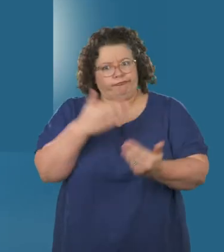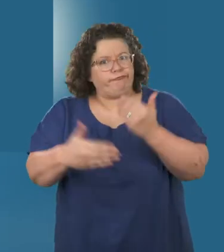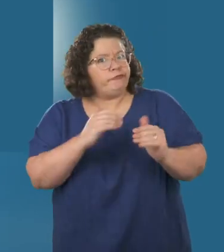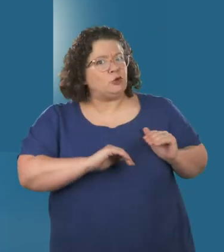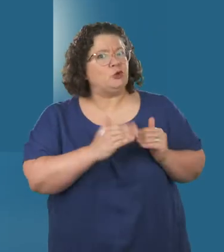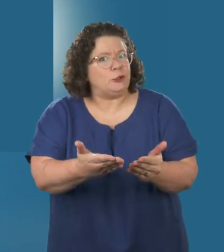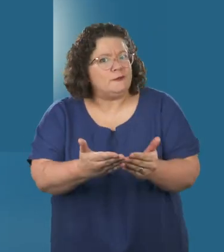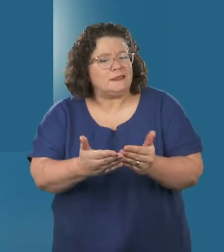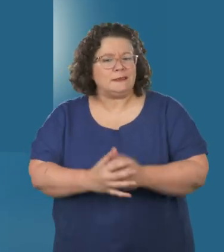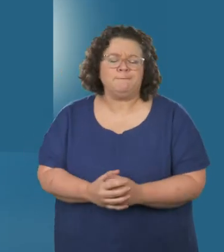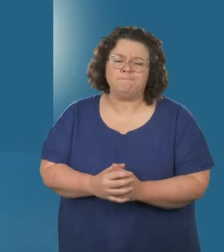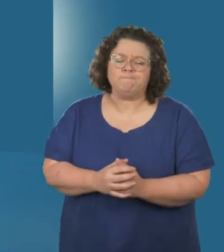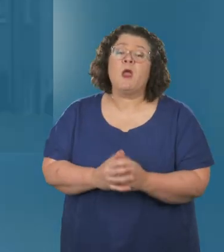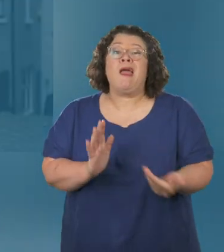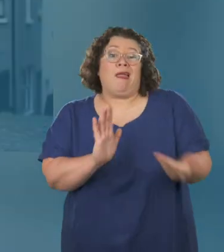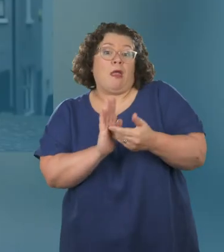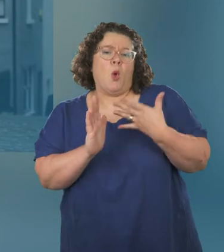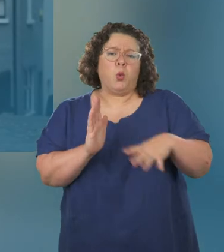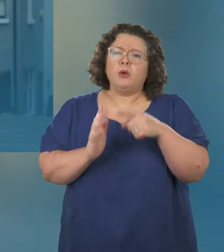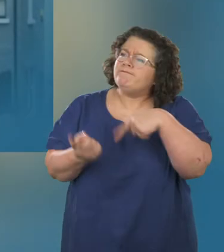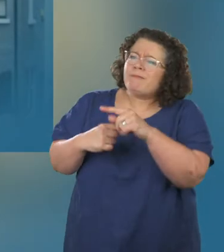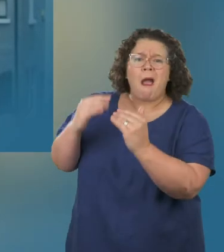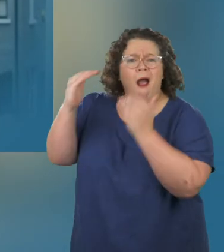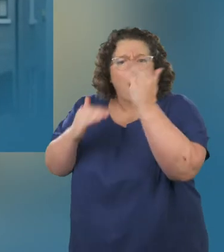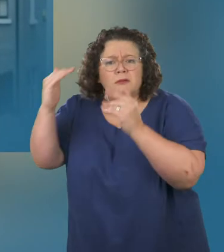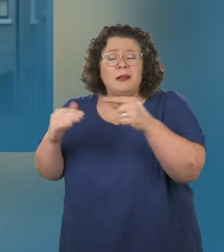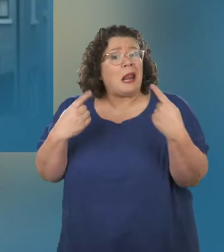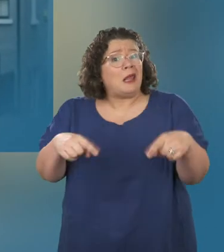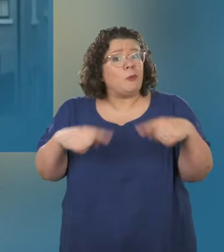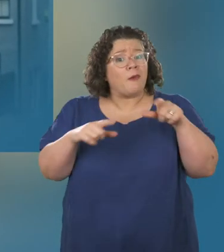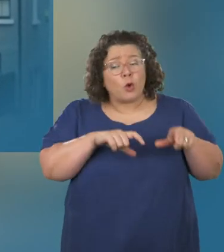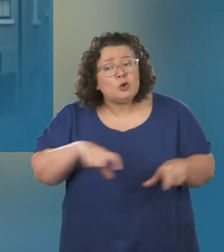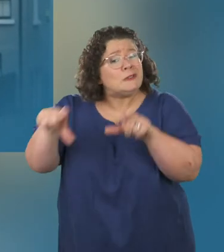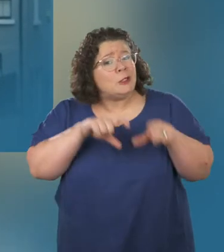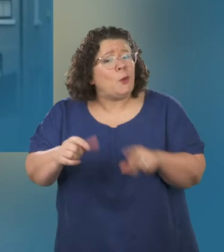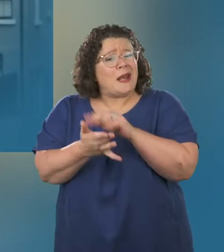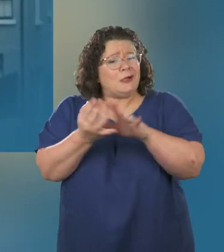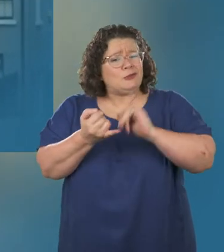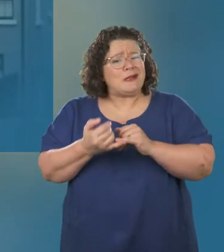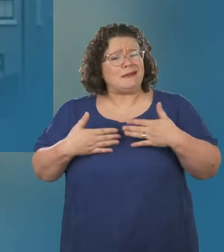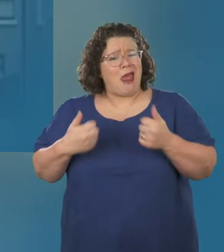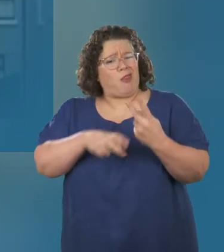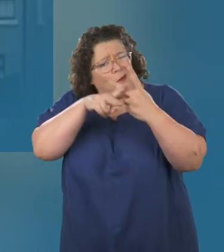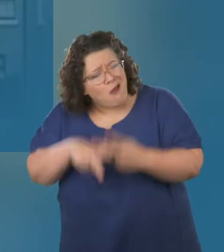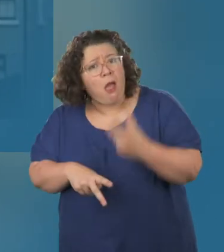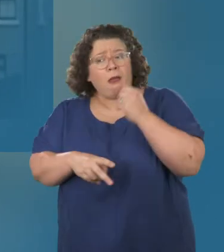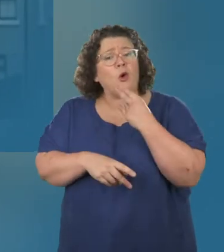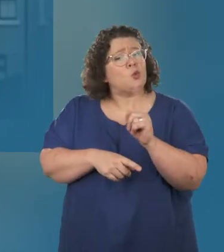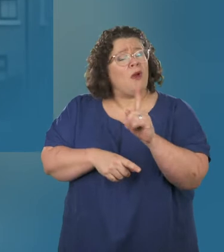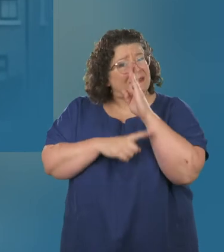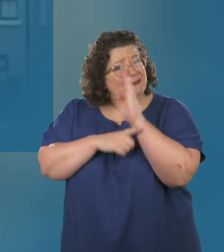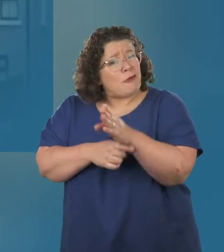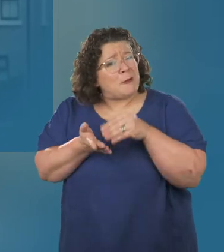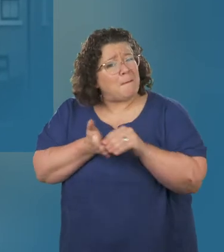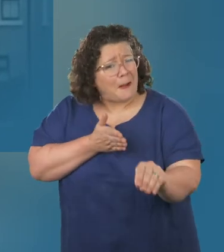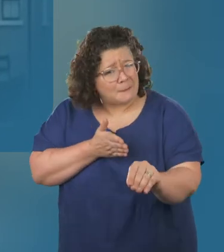operate in Wales. We also want to make sure that adults who are eligible for continuing NHS healthcare are able to use